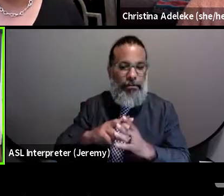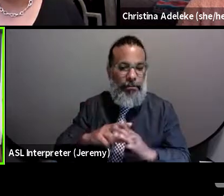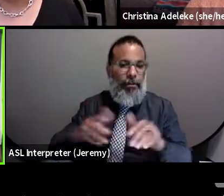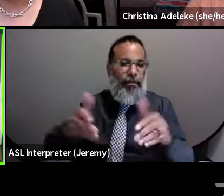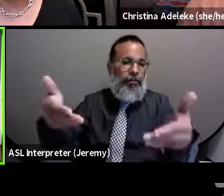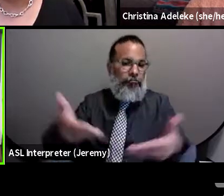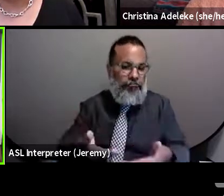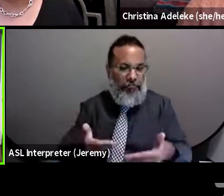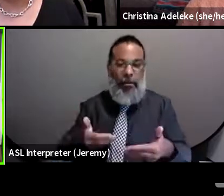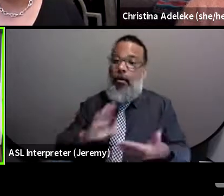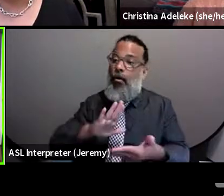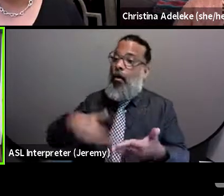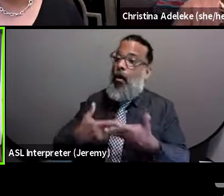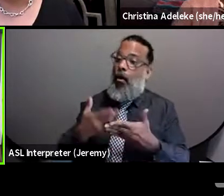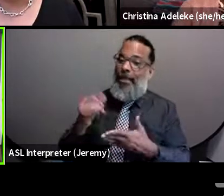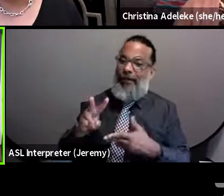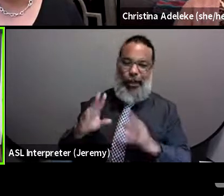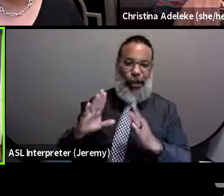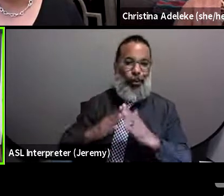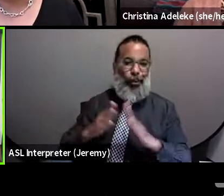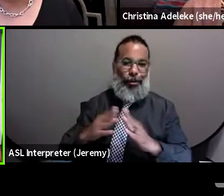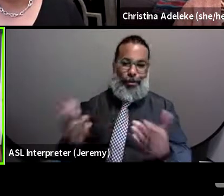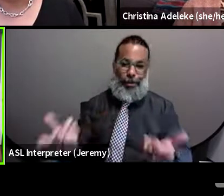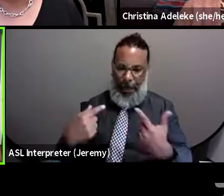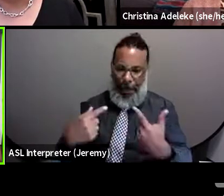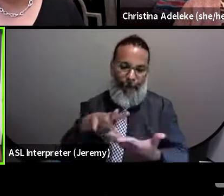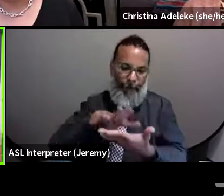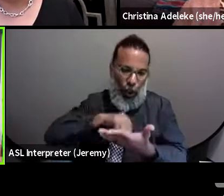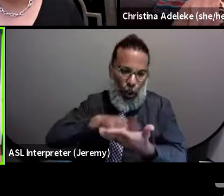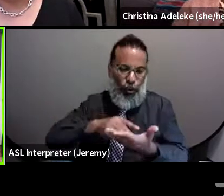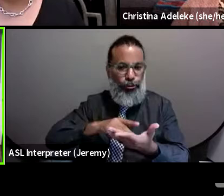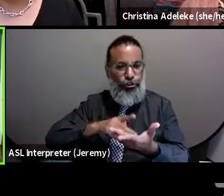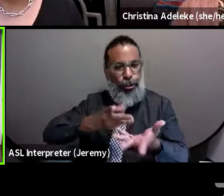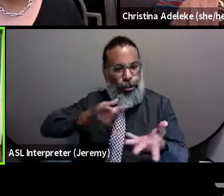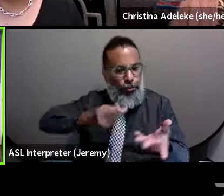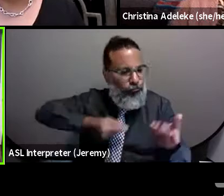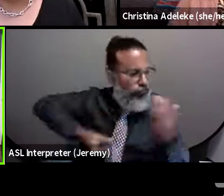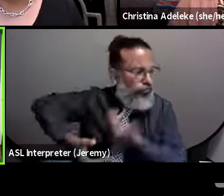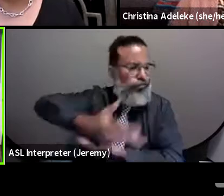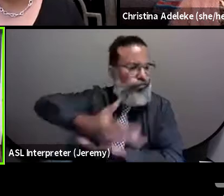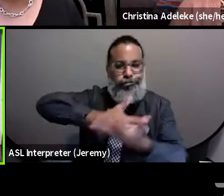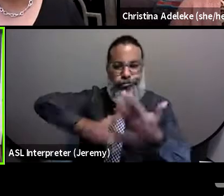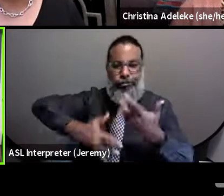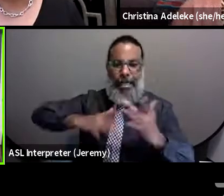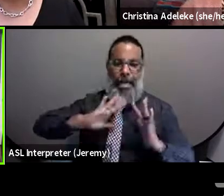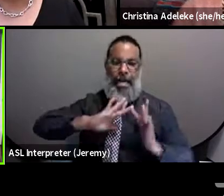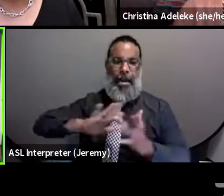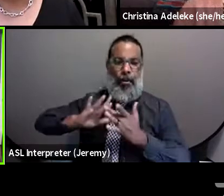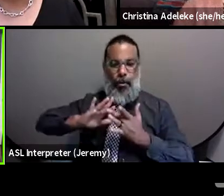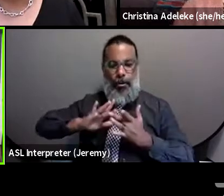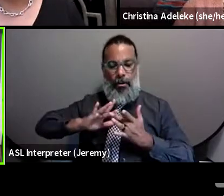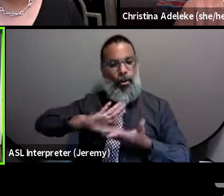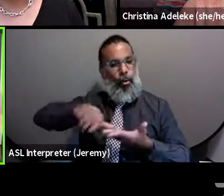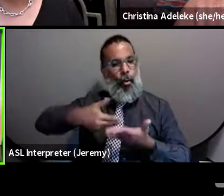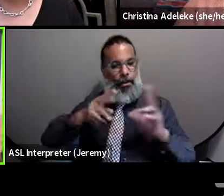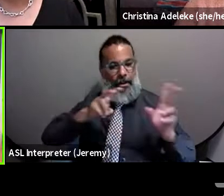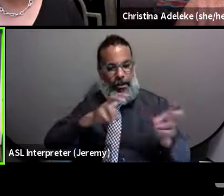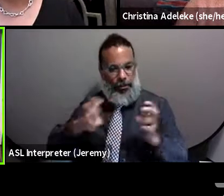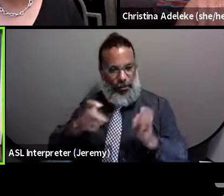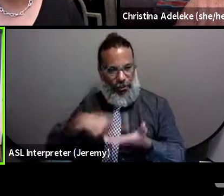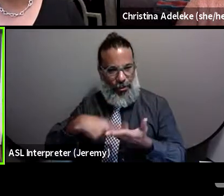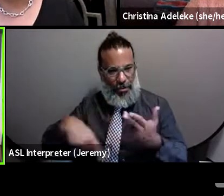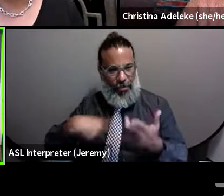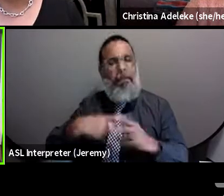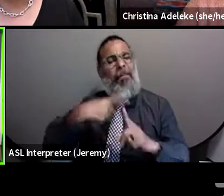gathering of the HIV community to learn, to exchange ideas, to network on all these issues that we were talking about and even